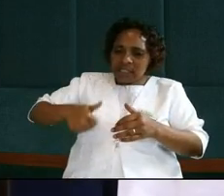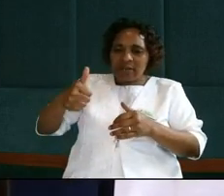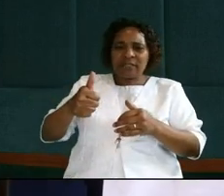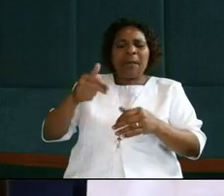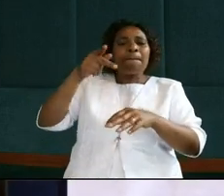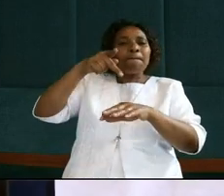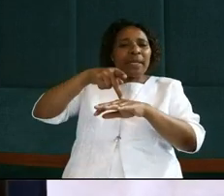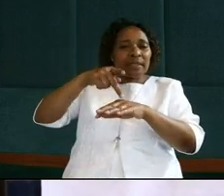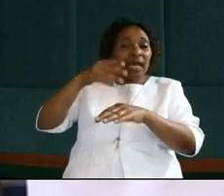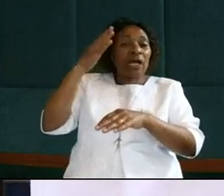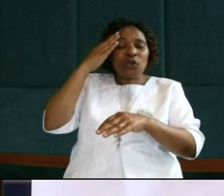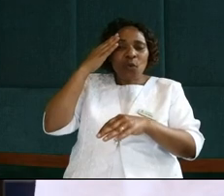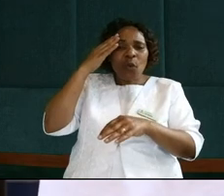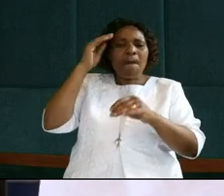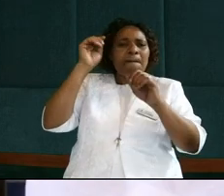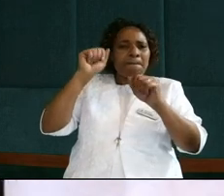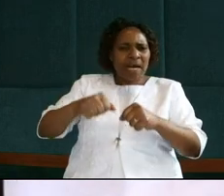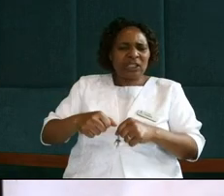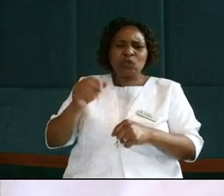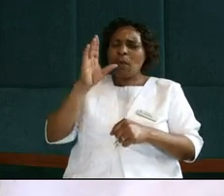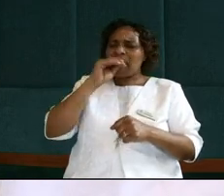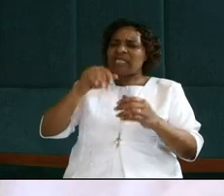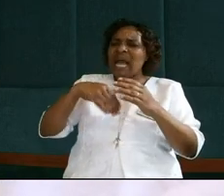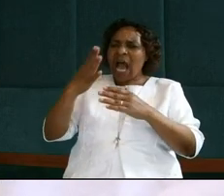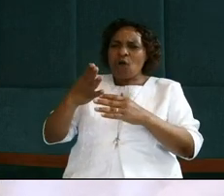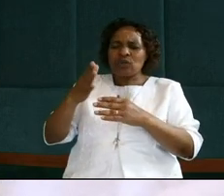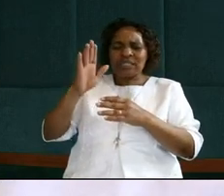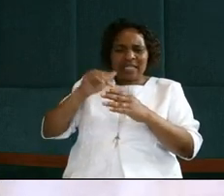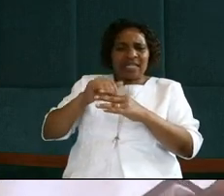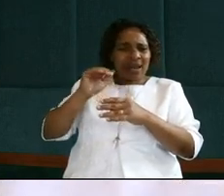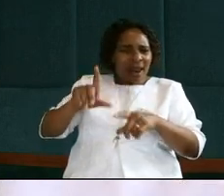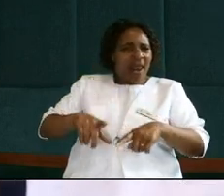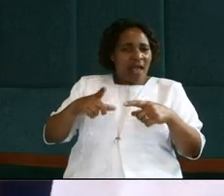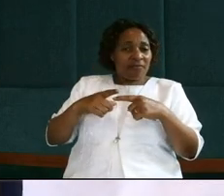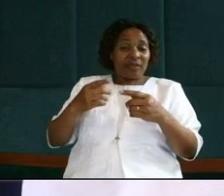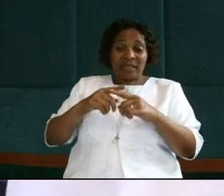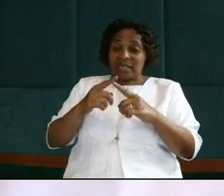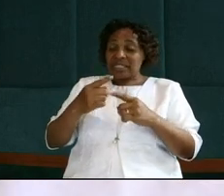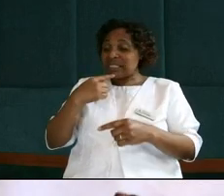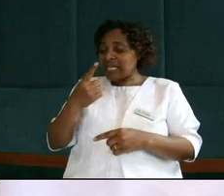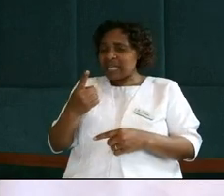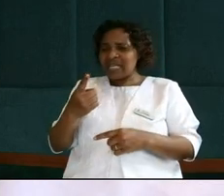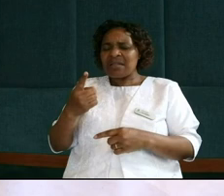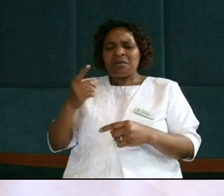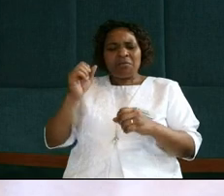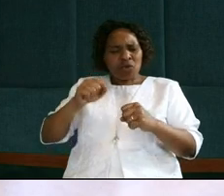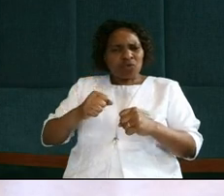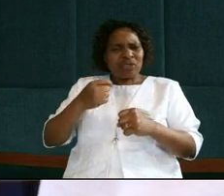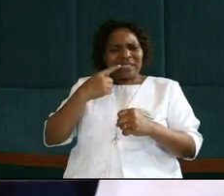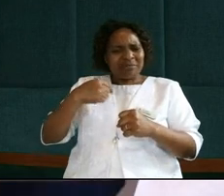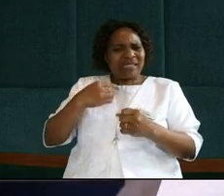knew he was risking to miss out in eternal life. And he told him, no, I remember something, my master.